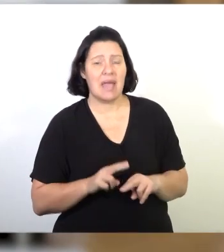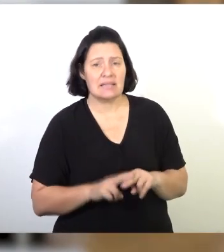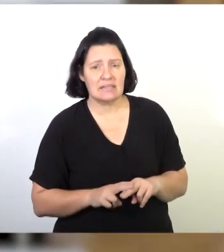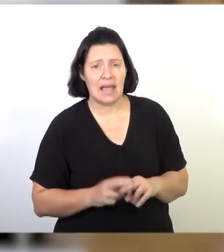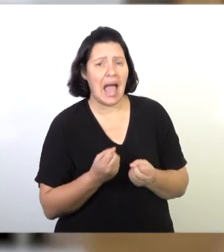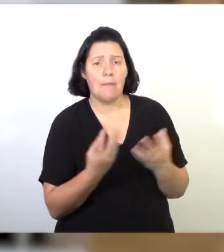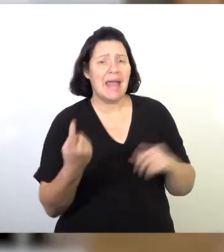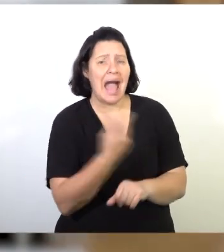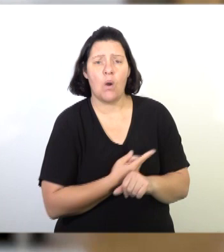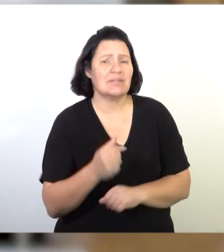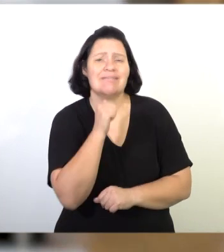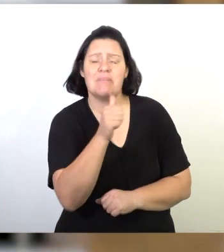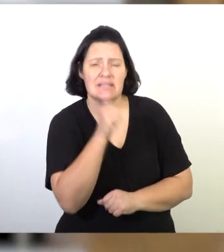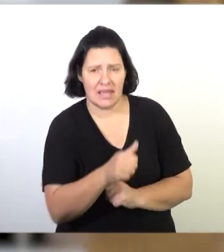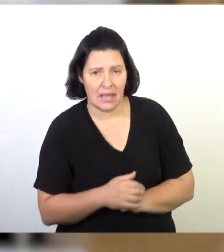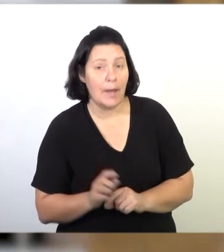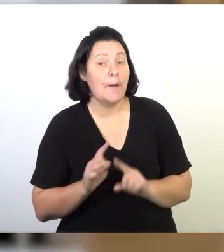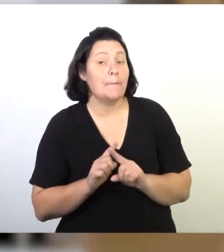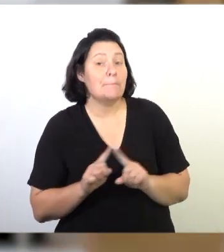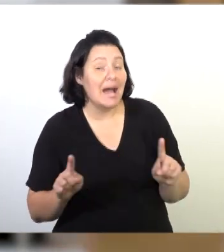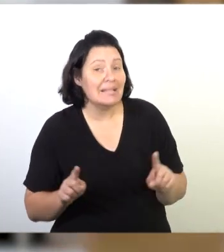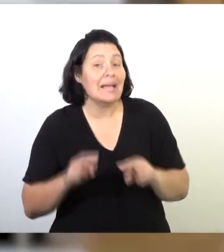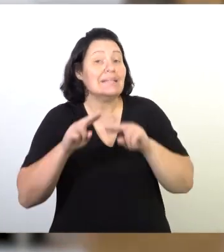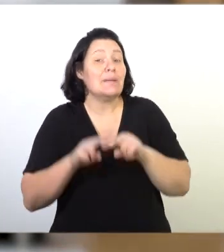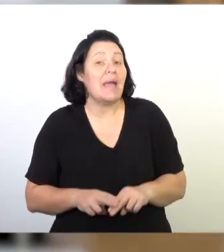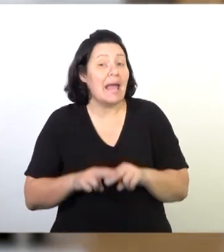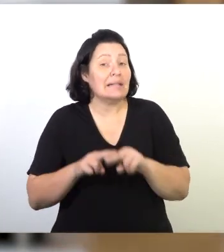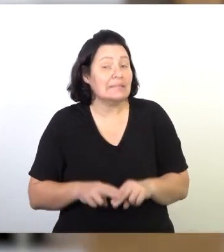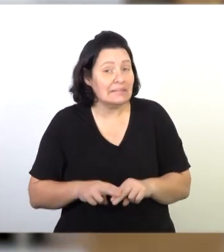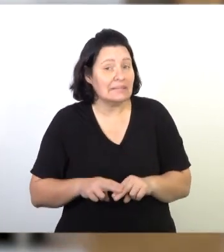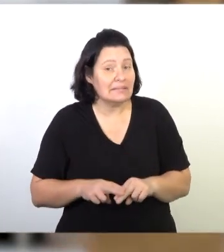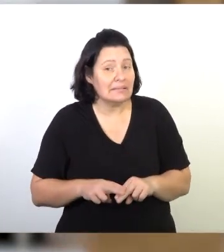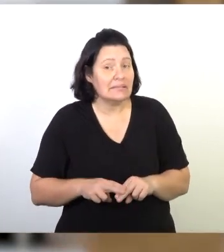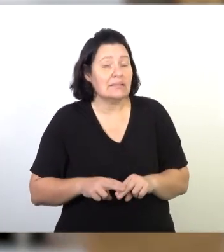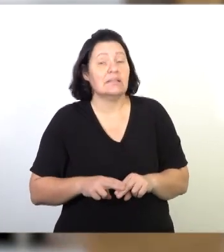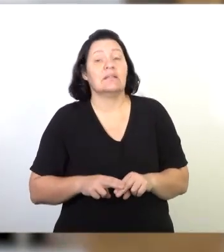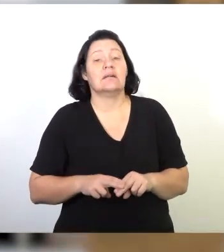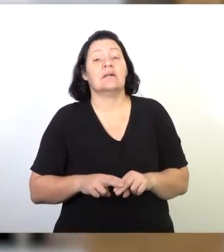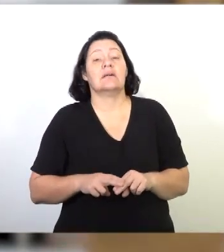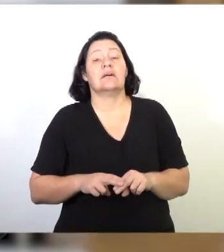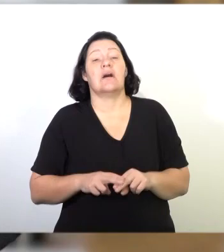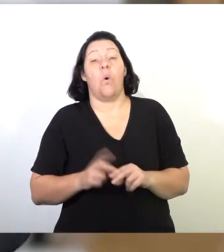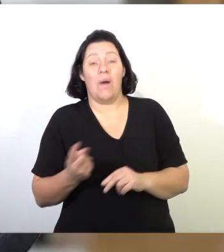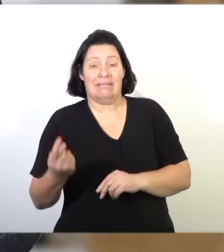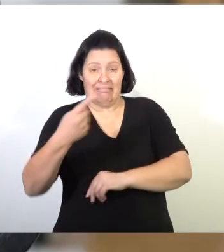on the number of hours they will spend there. However, it is cost for seven hours in a day.